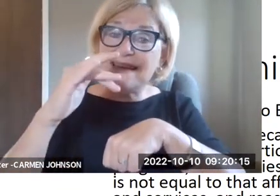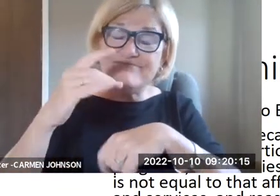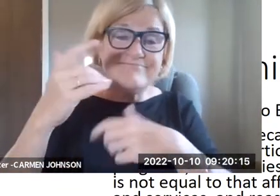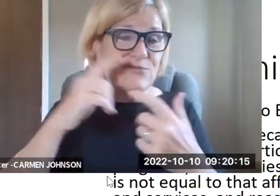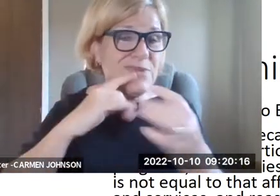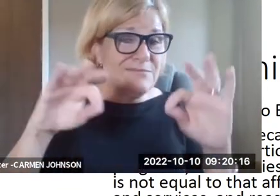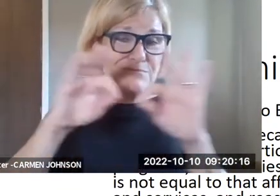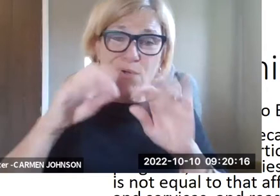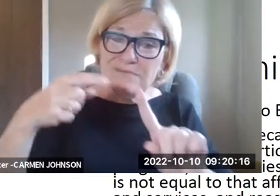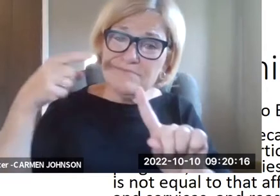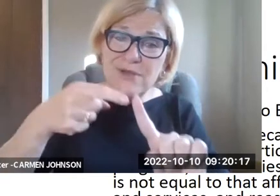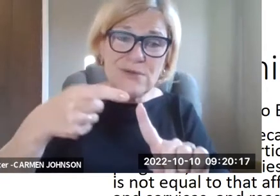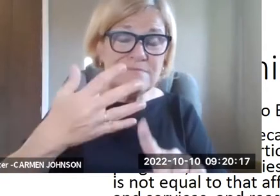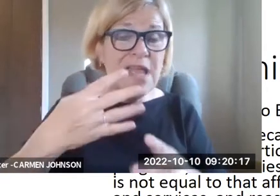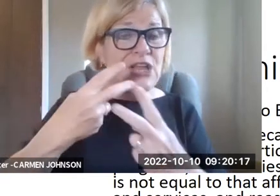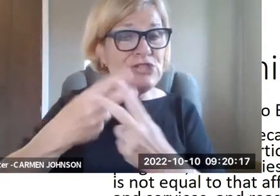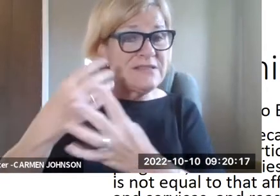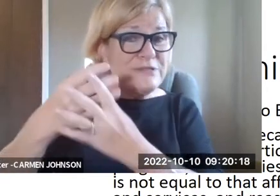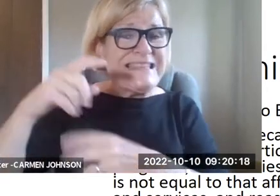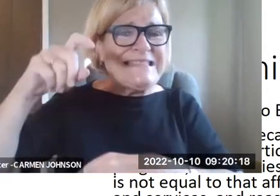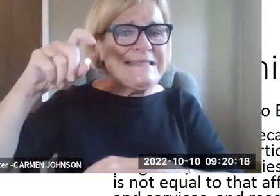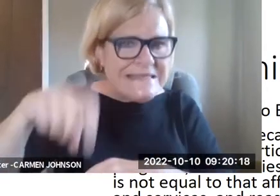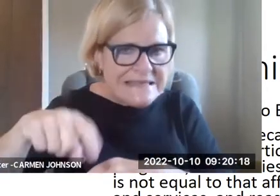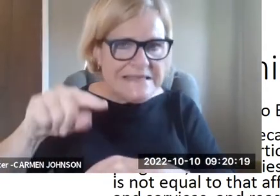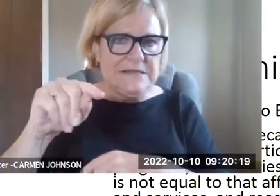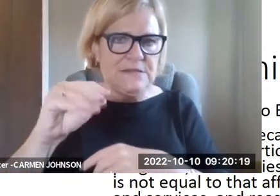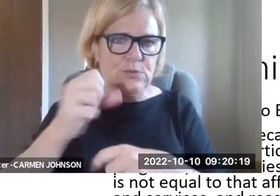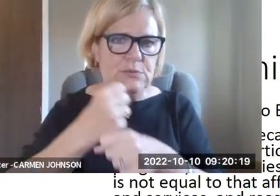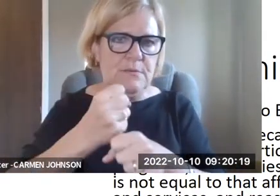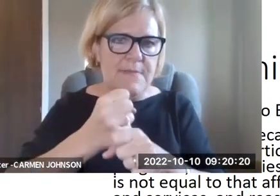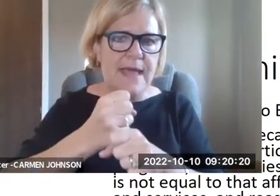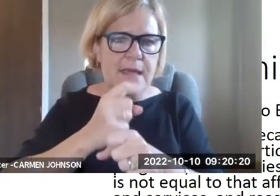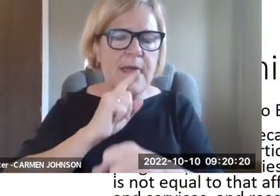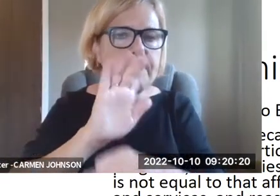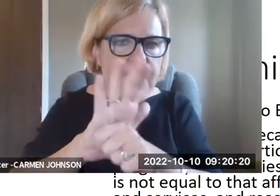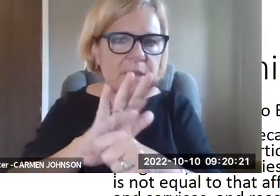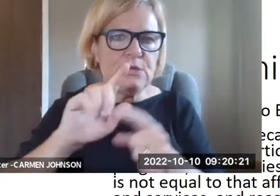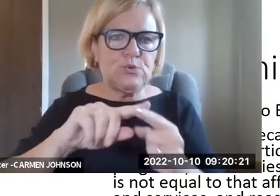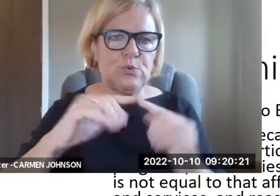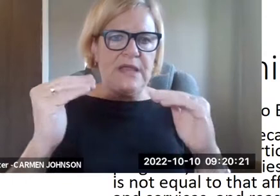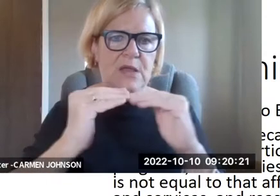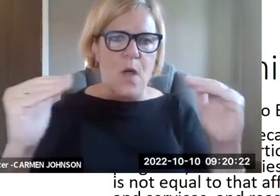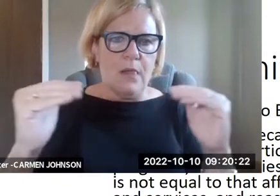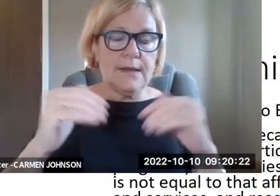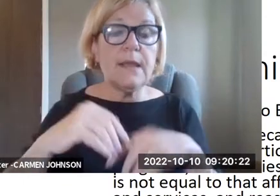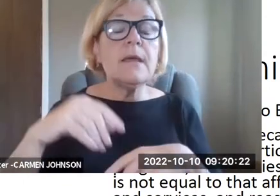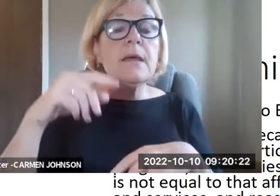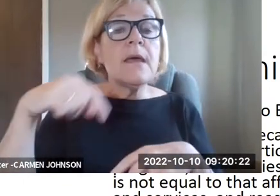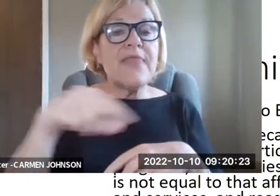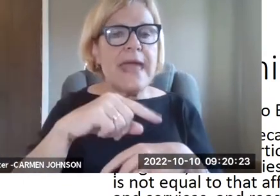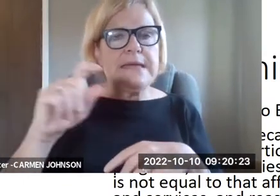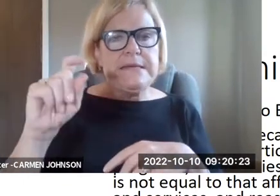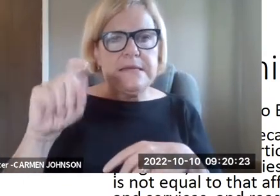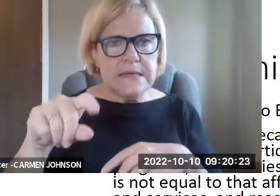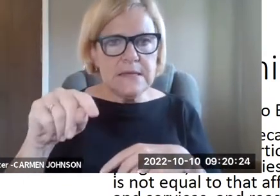important commitment and the touchstone of everything is that jails and prisons